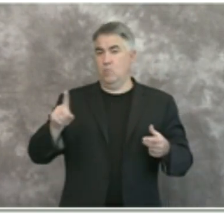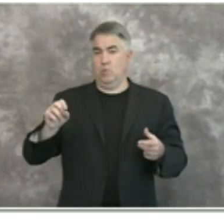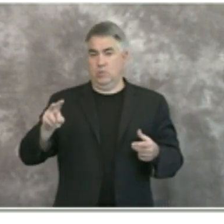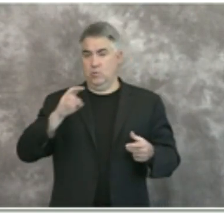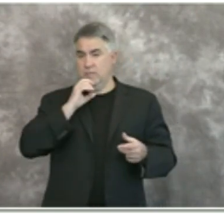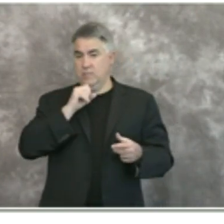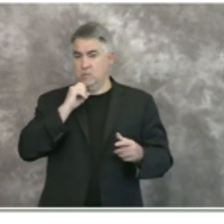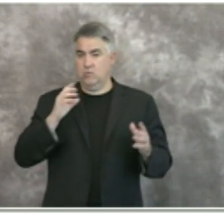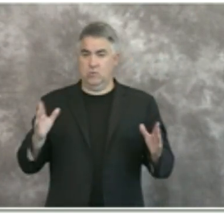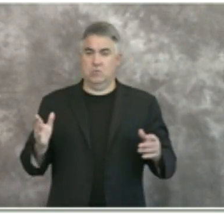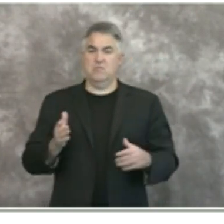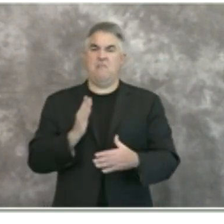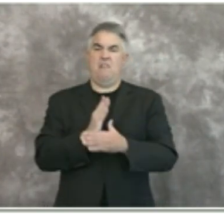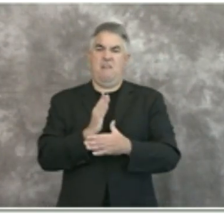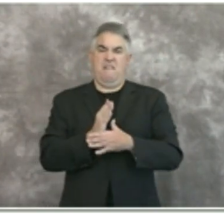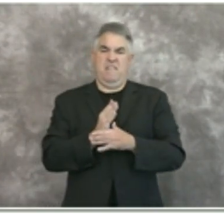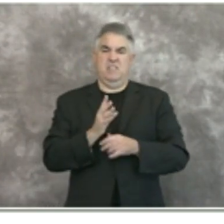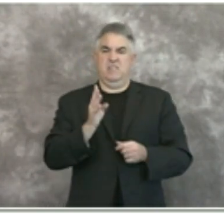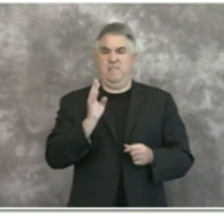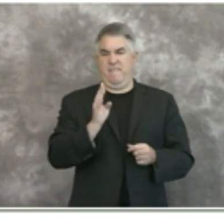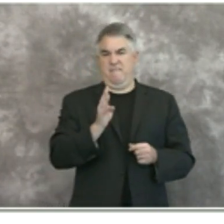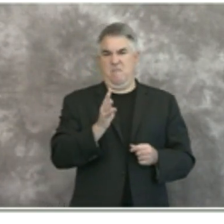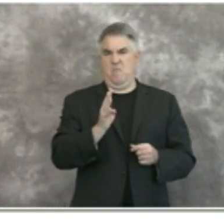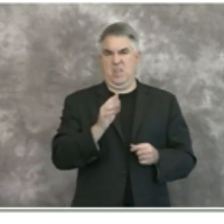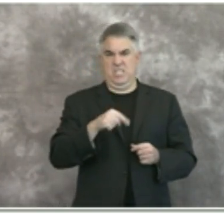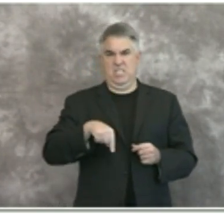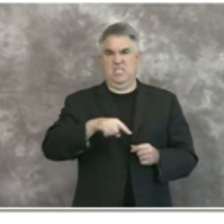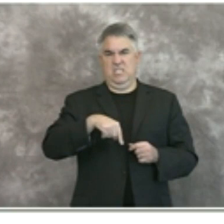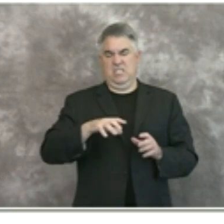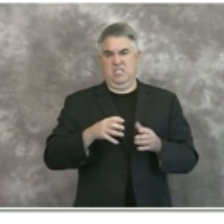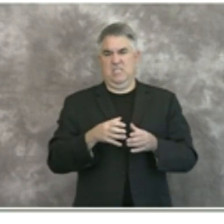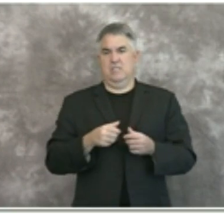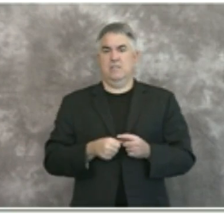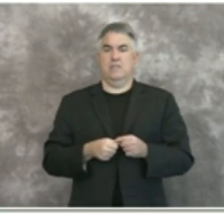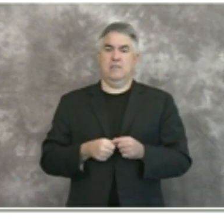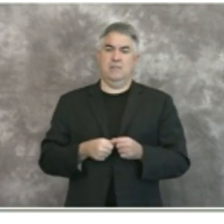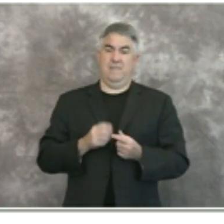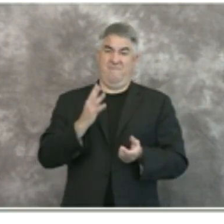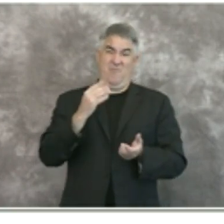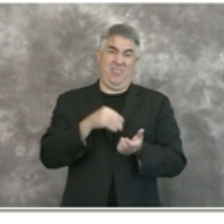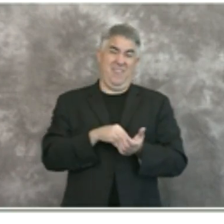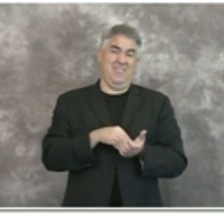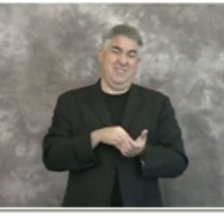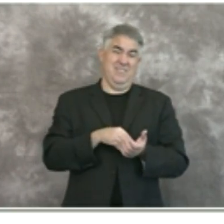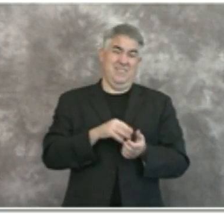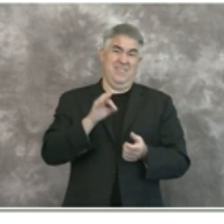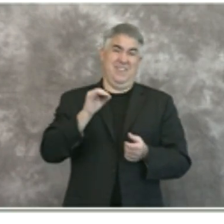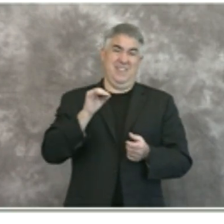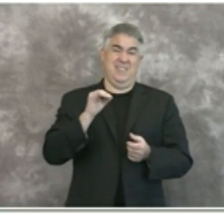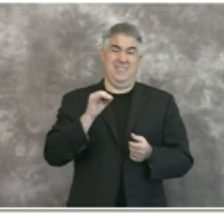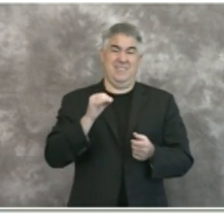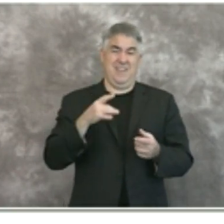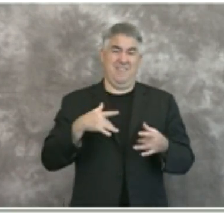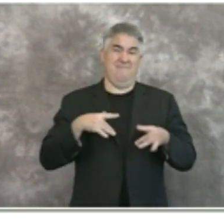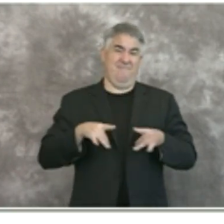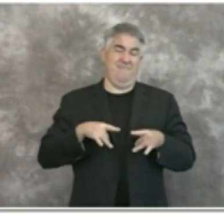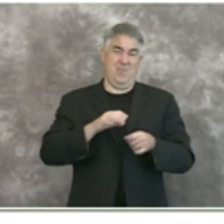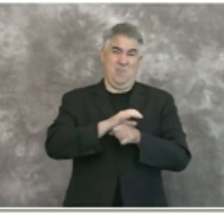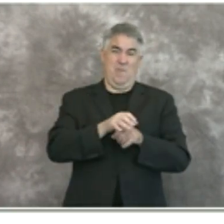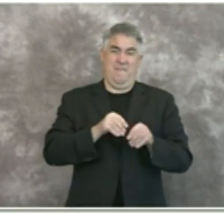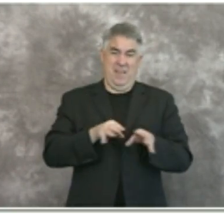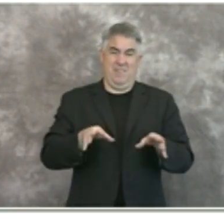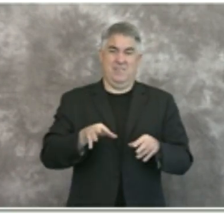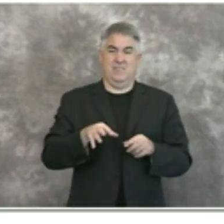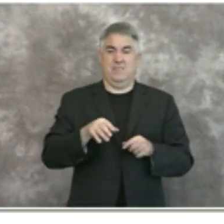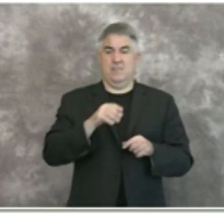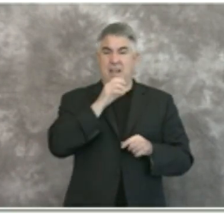40s uh 400 and rather 4 090 cases uh are in the age group of 20 to